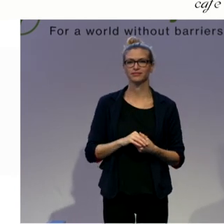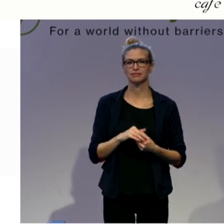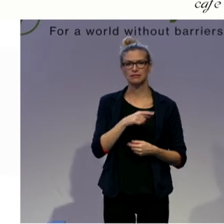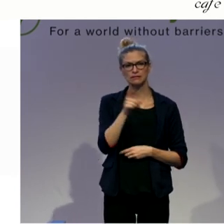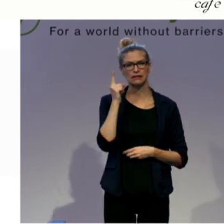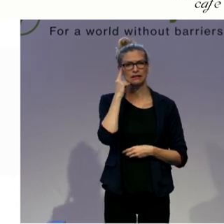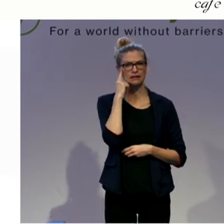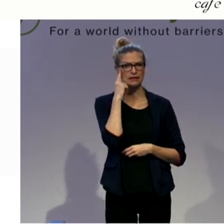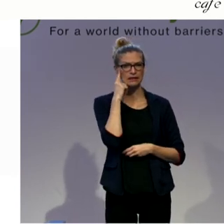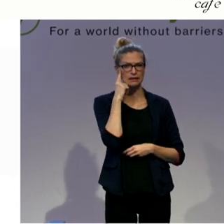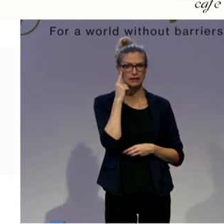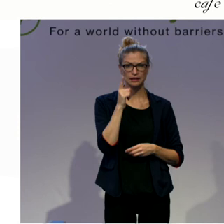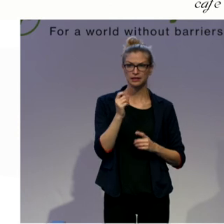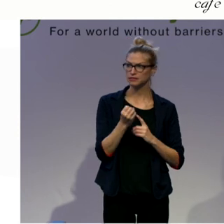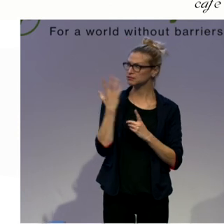presentation.